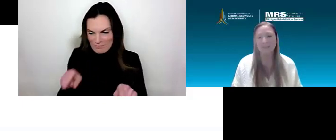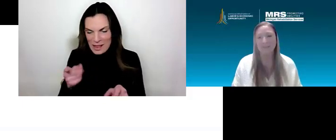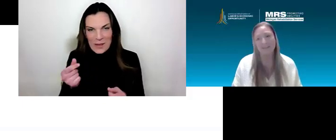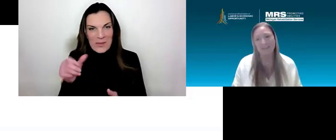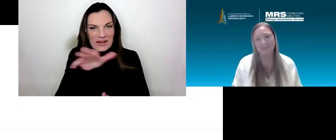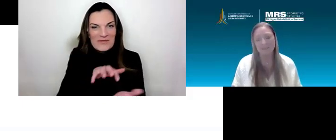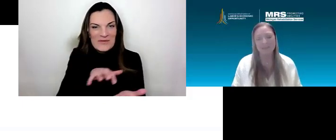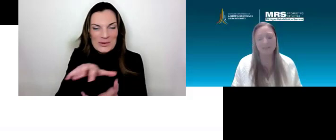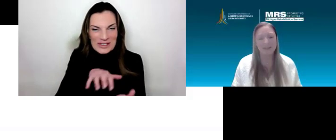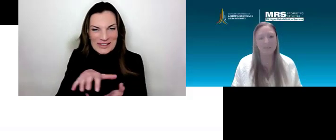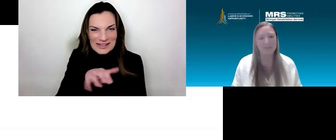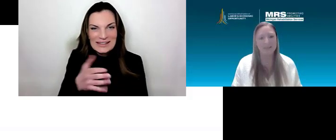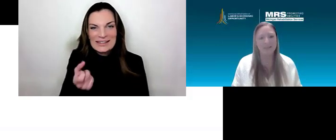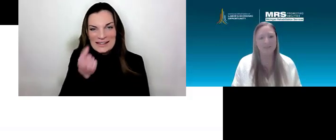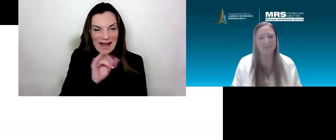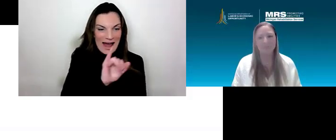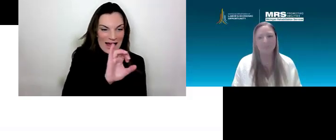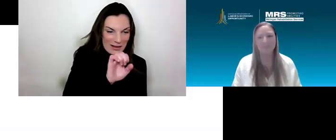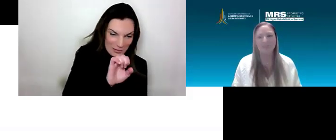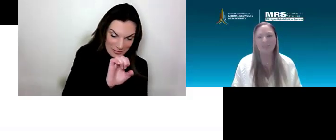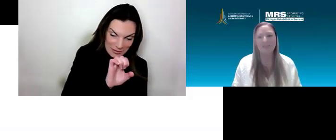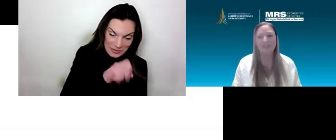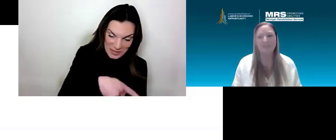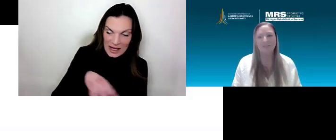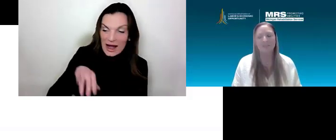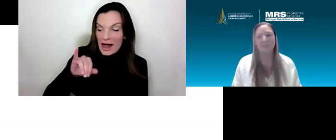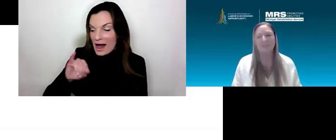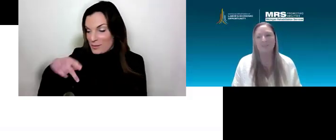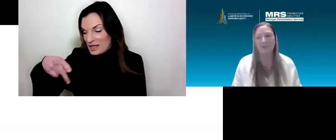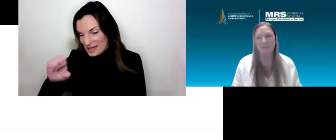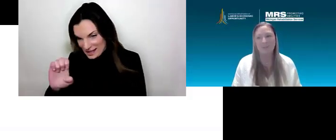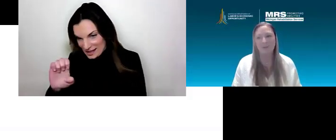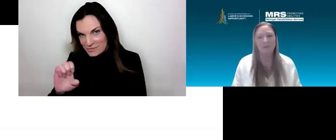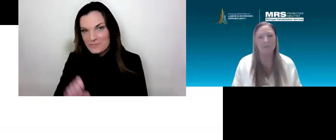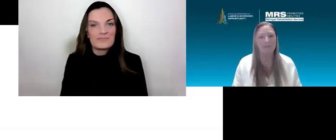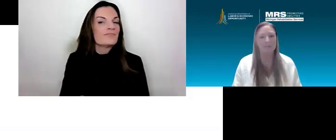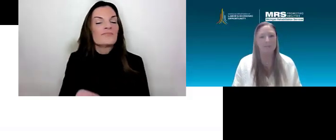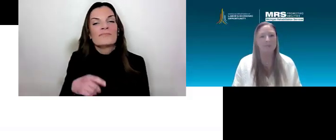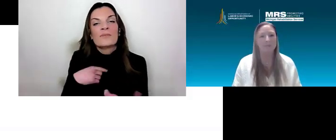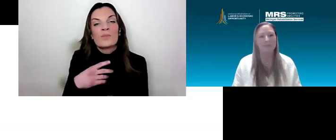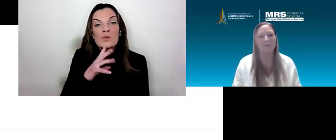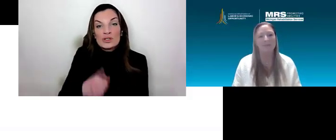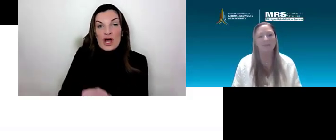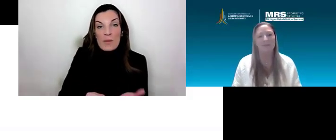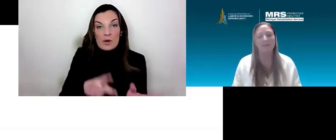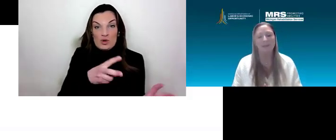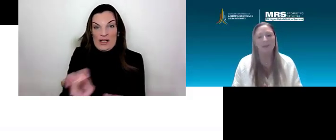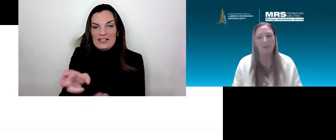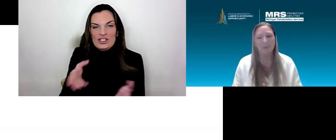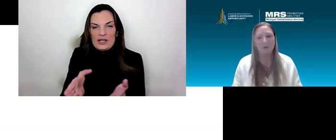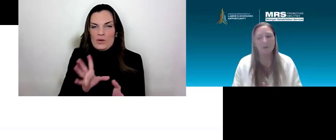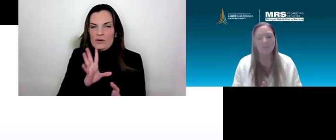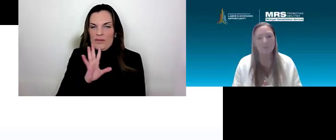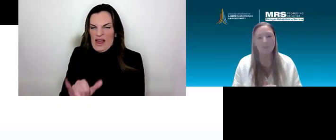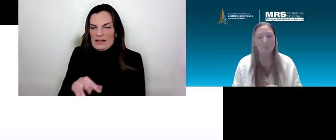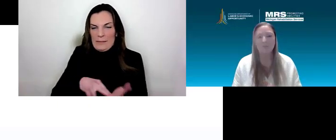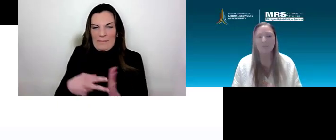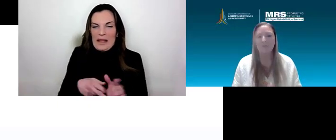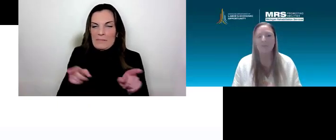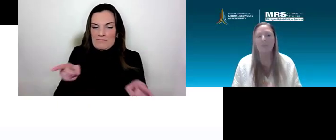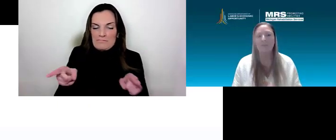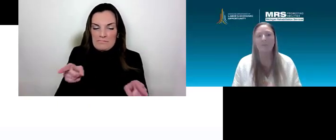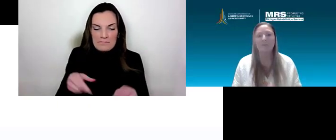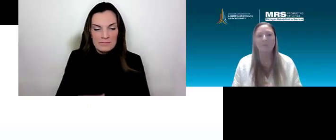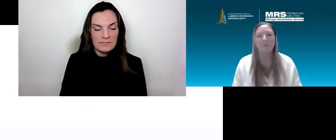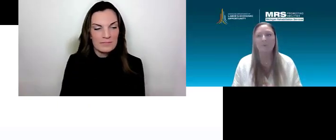it because IEP and IPE. So just kind of think of those when we're talking about transition services. We're also going to